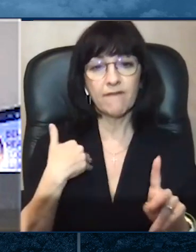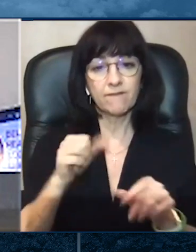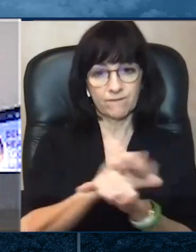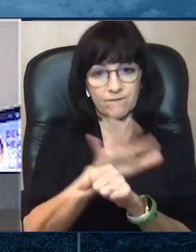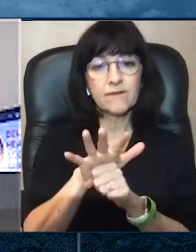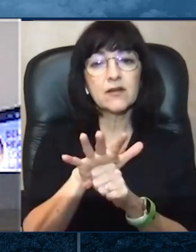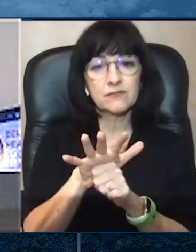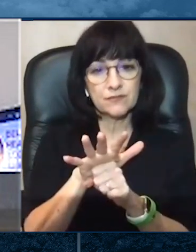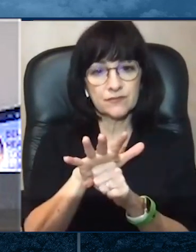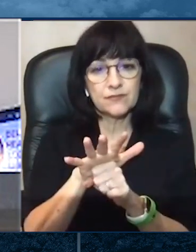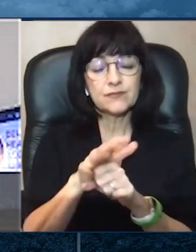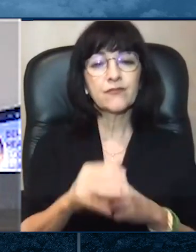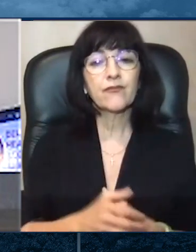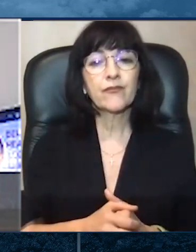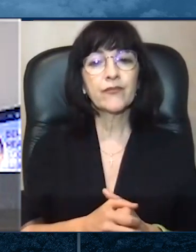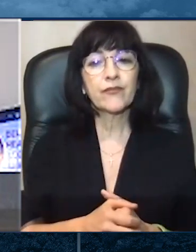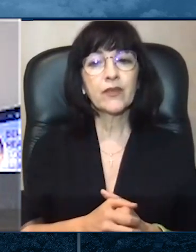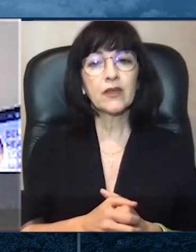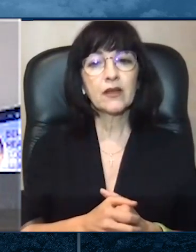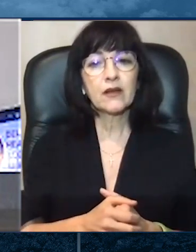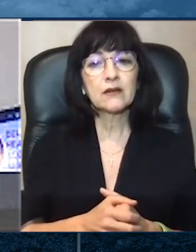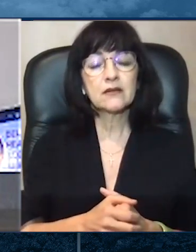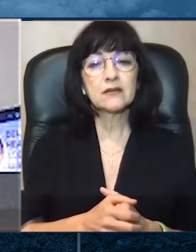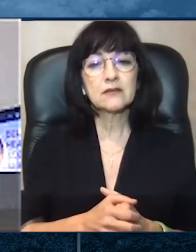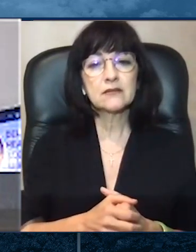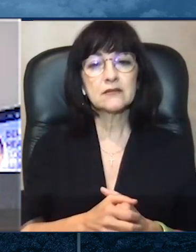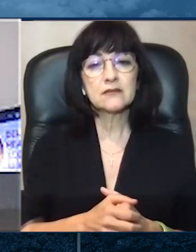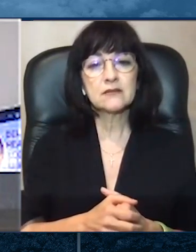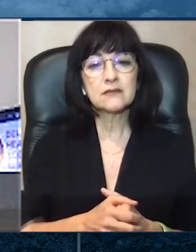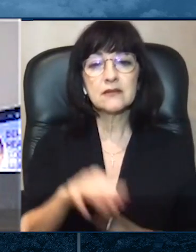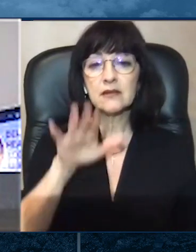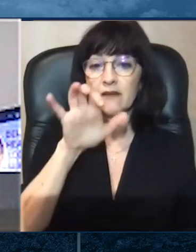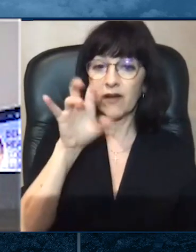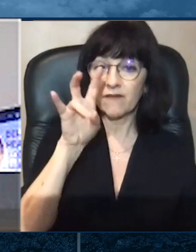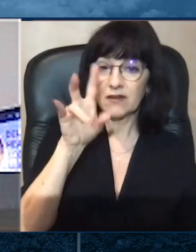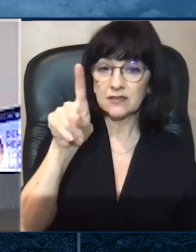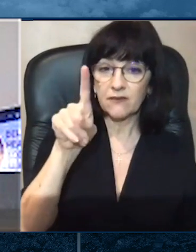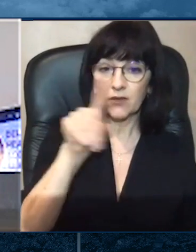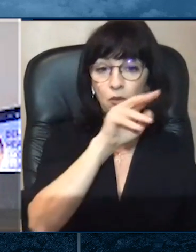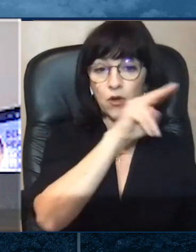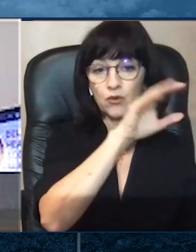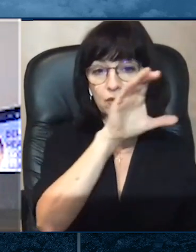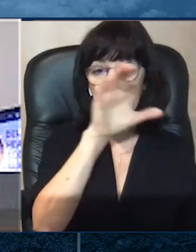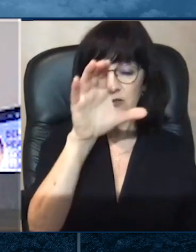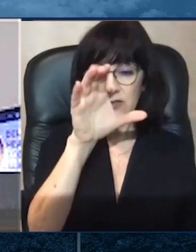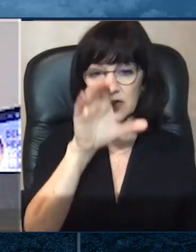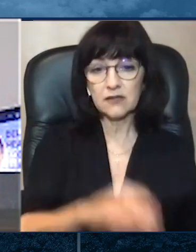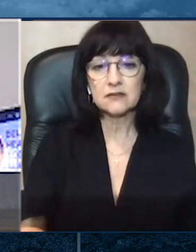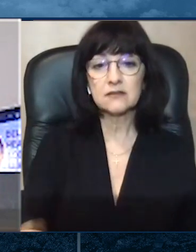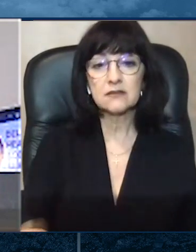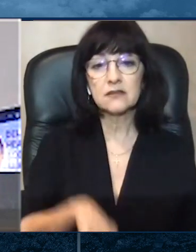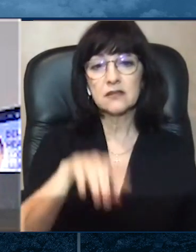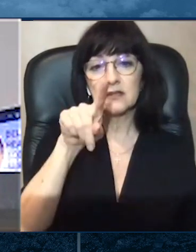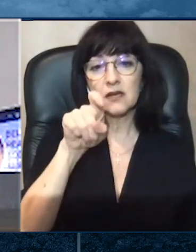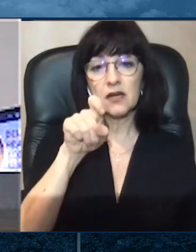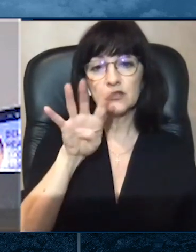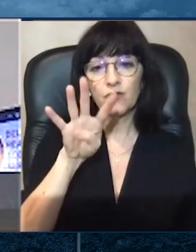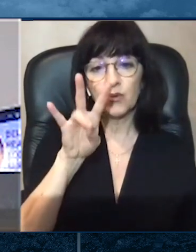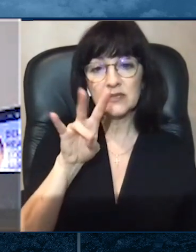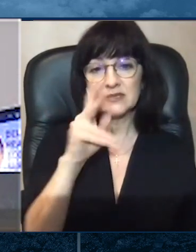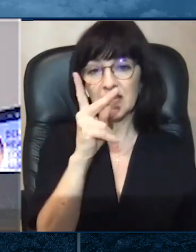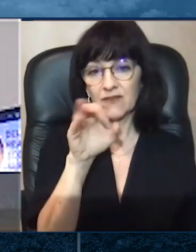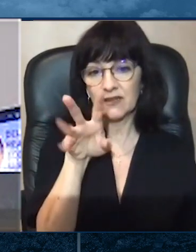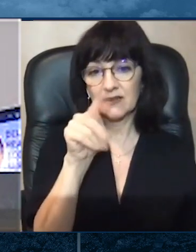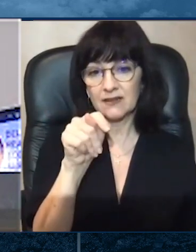571 casos en Newcastle, 147 en Kent y 210